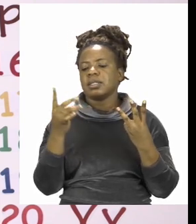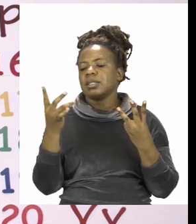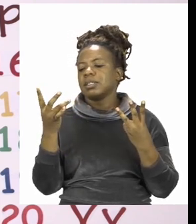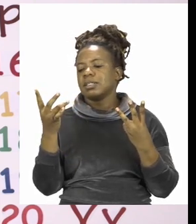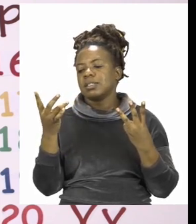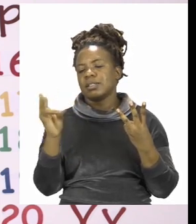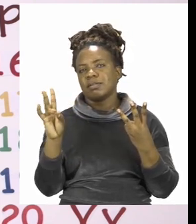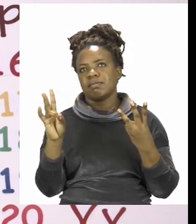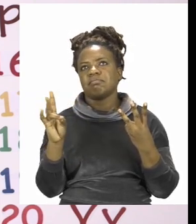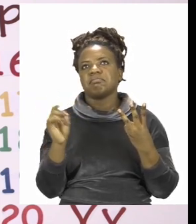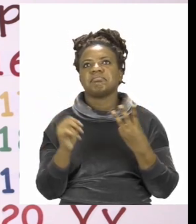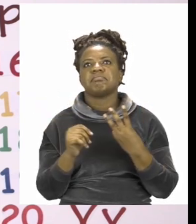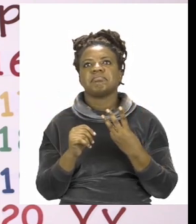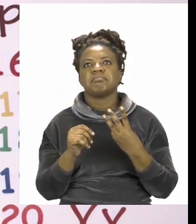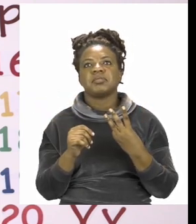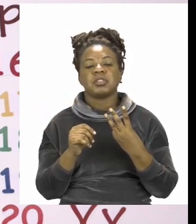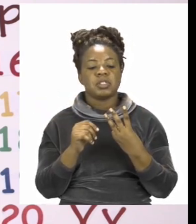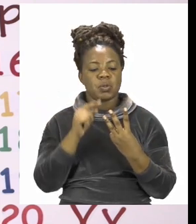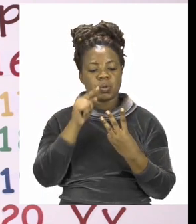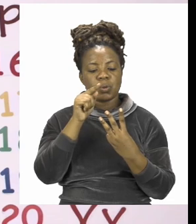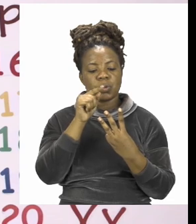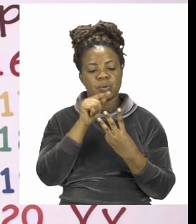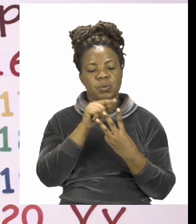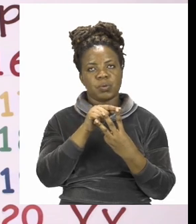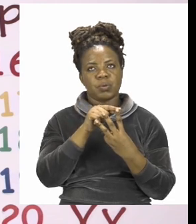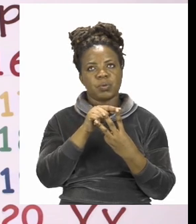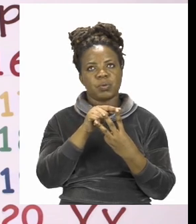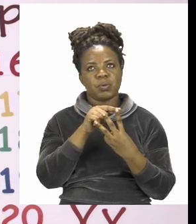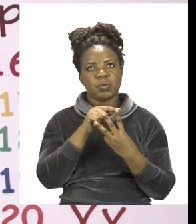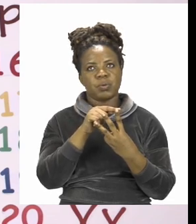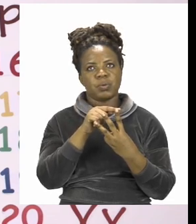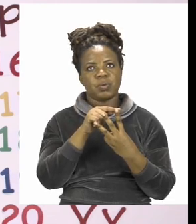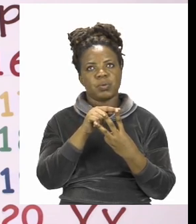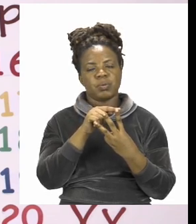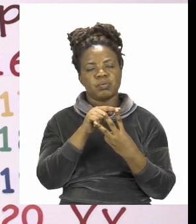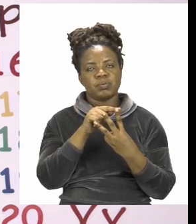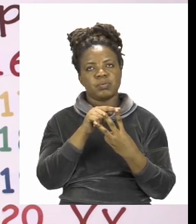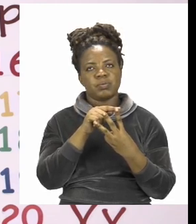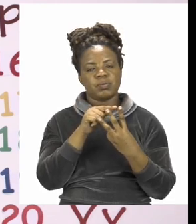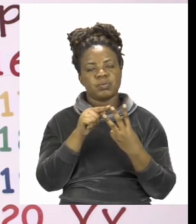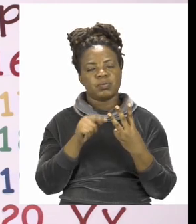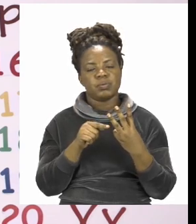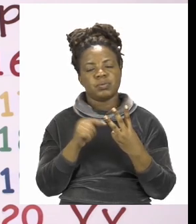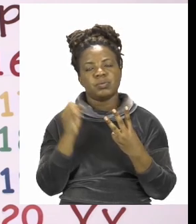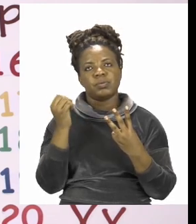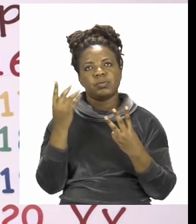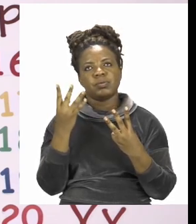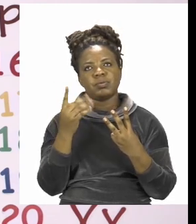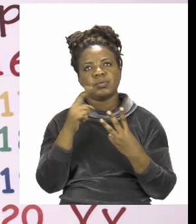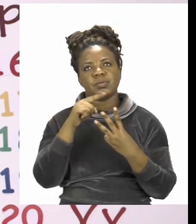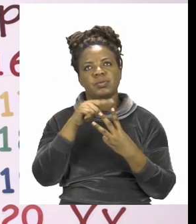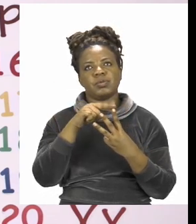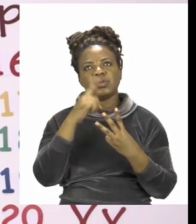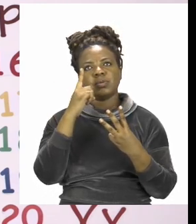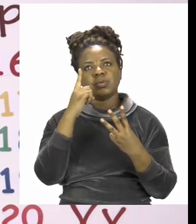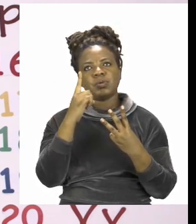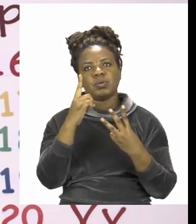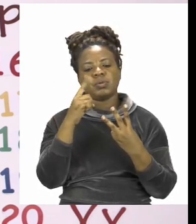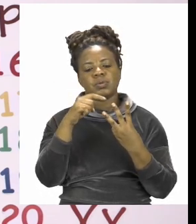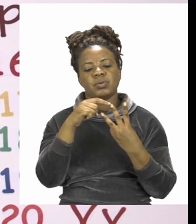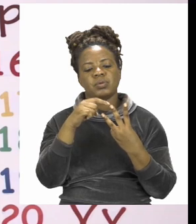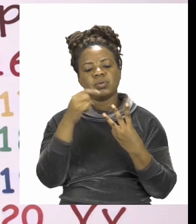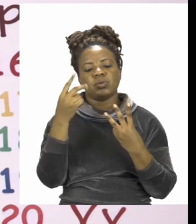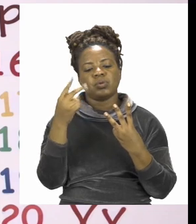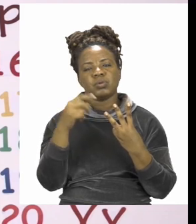And now we are there. We now have to count our sticks. Let's go. 1,